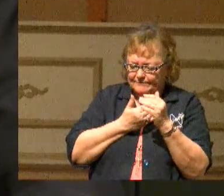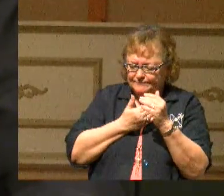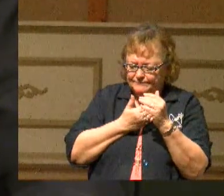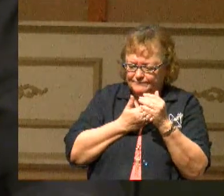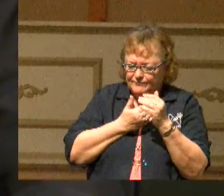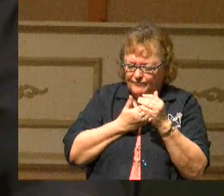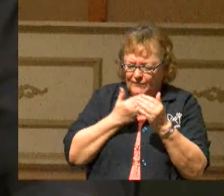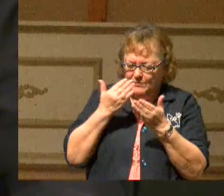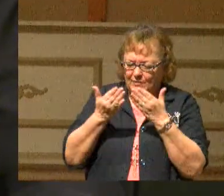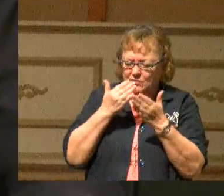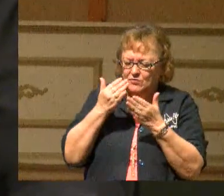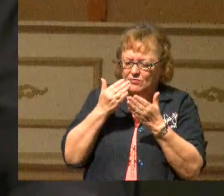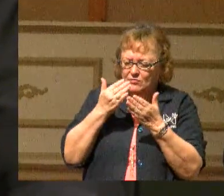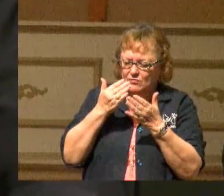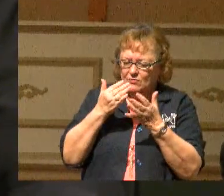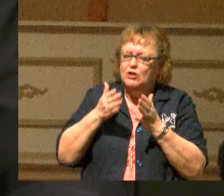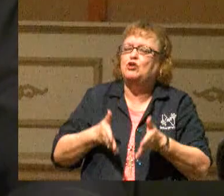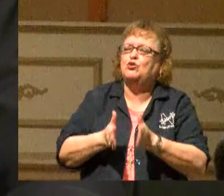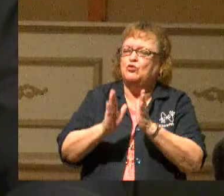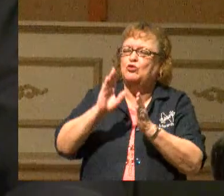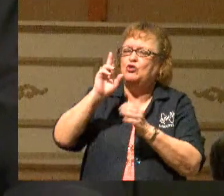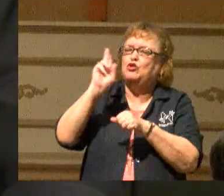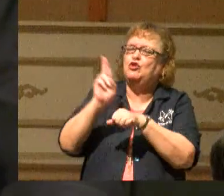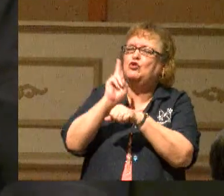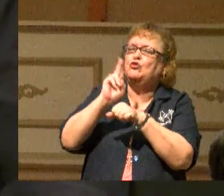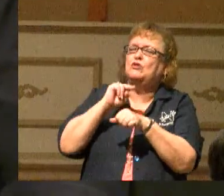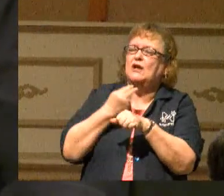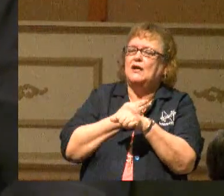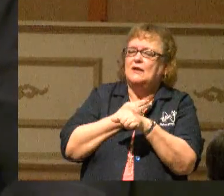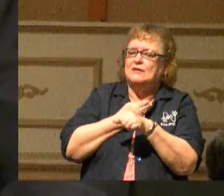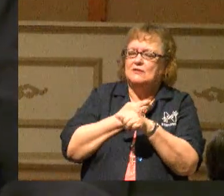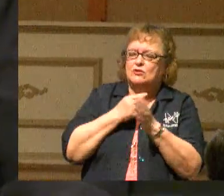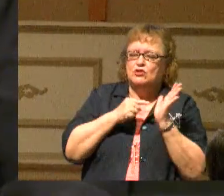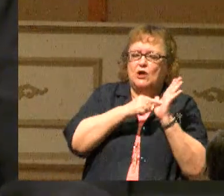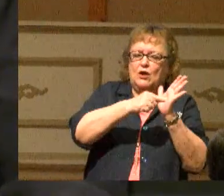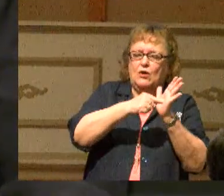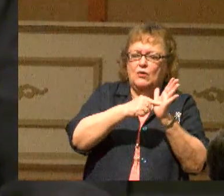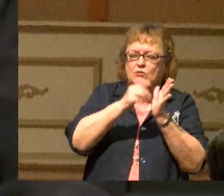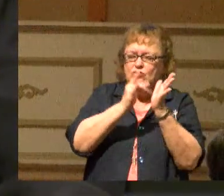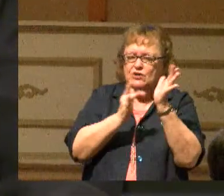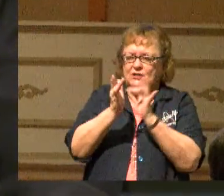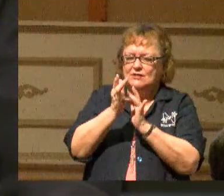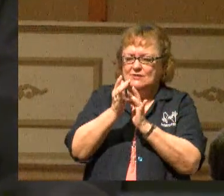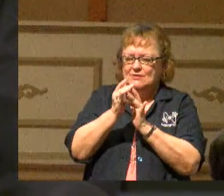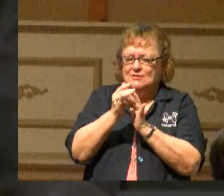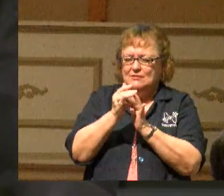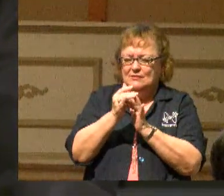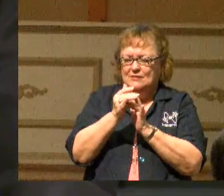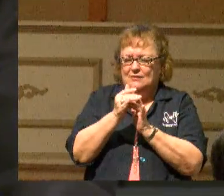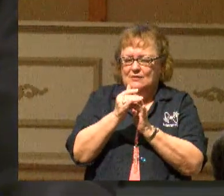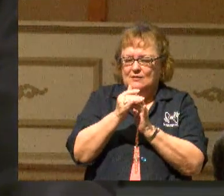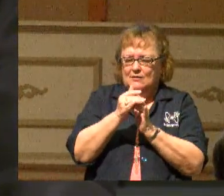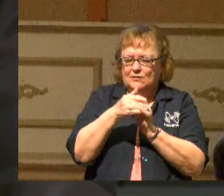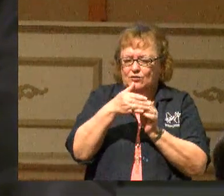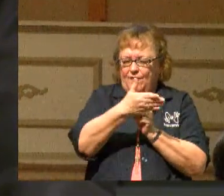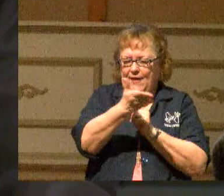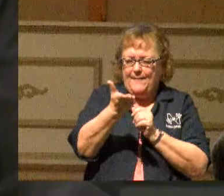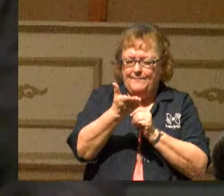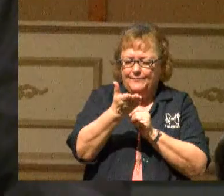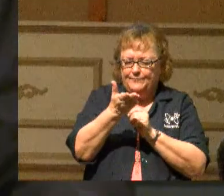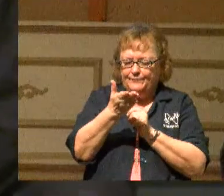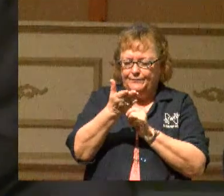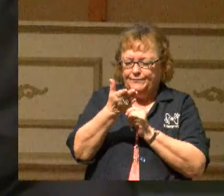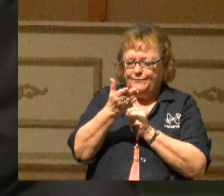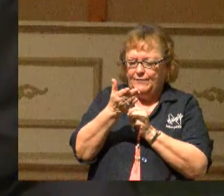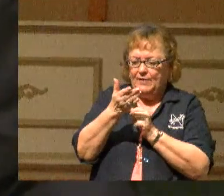May you use us to point others to Jesus in Jesus' precious name. In a moment, I'm going